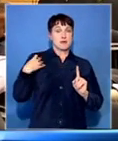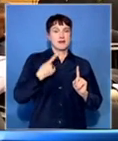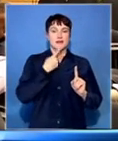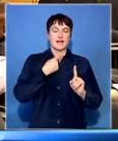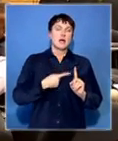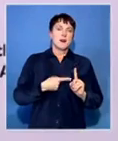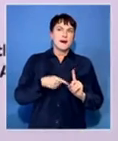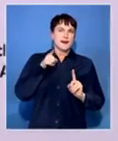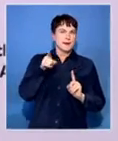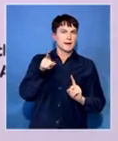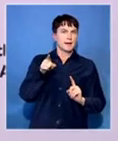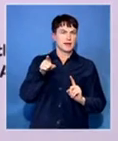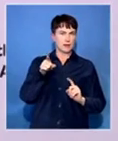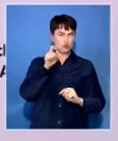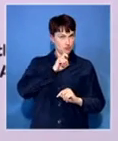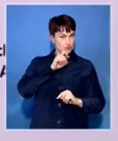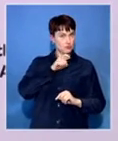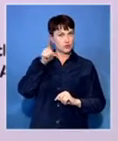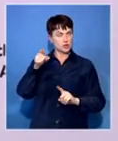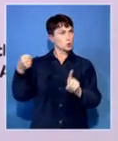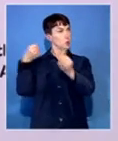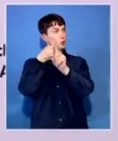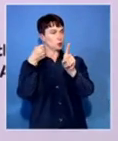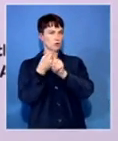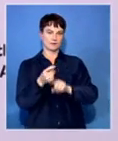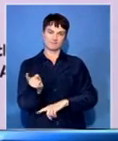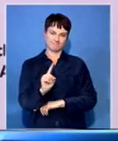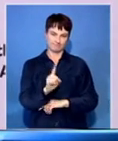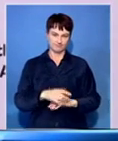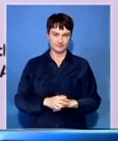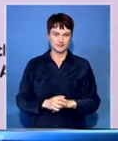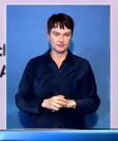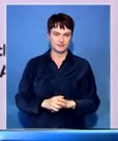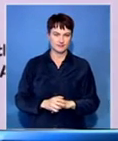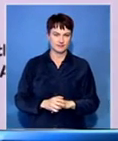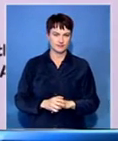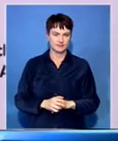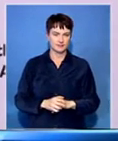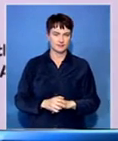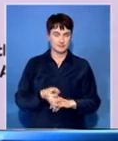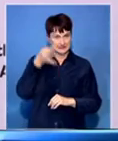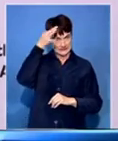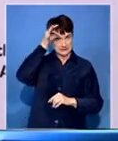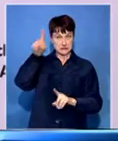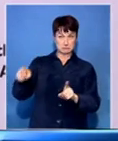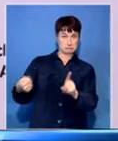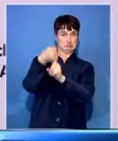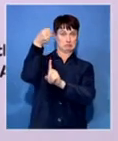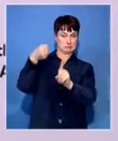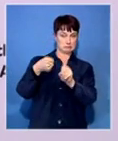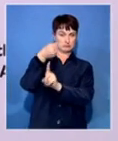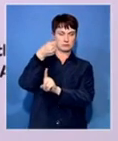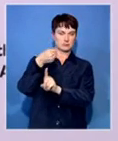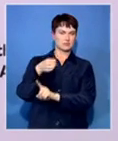used for propaganda. Don't be afraid of that. That is going to be state propaganda. The